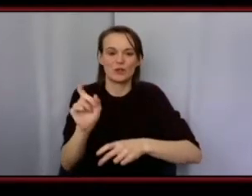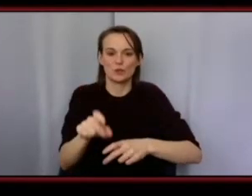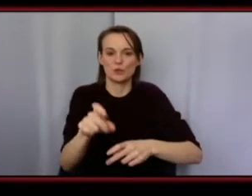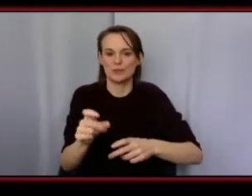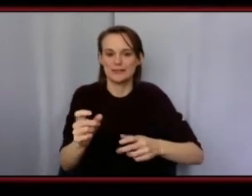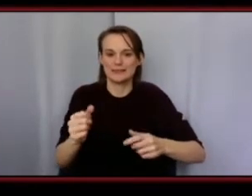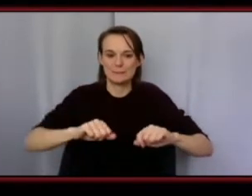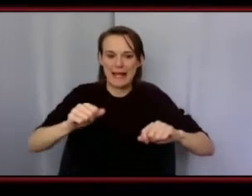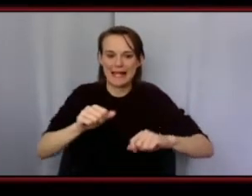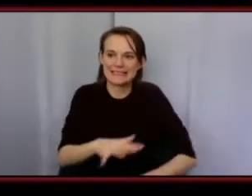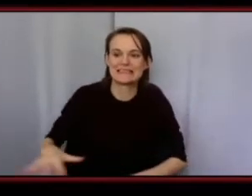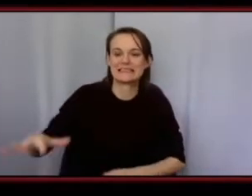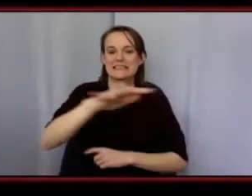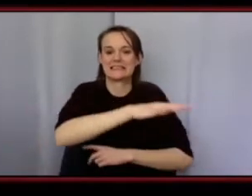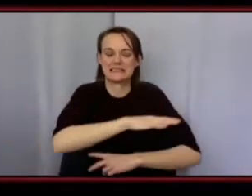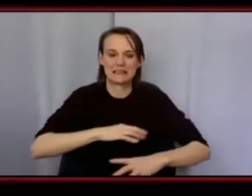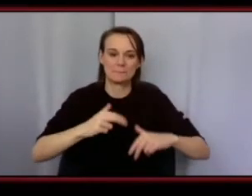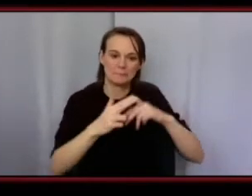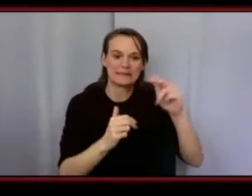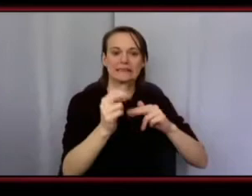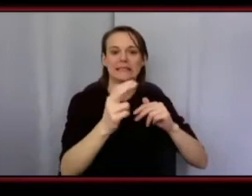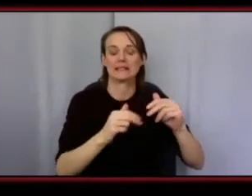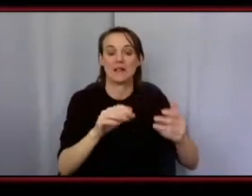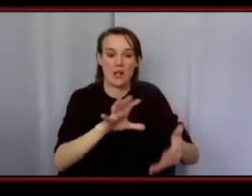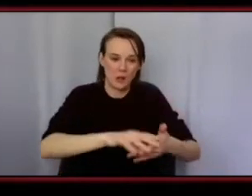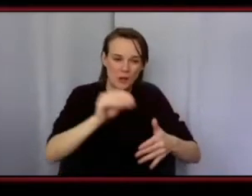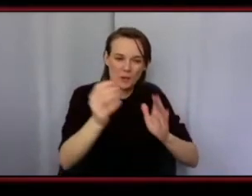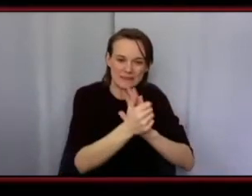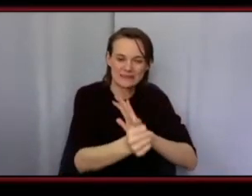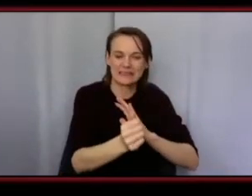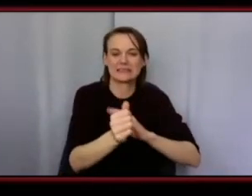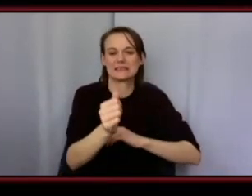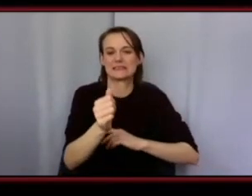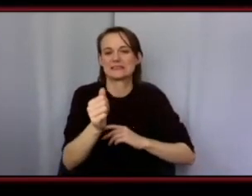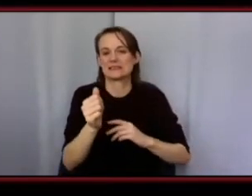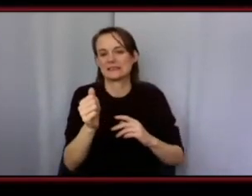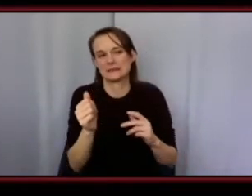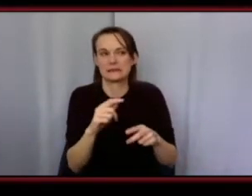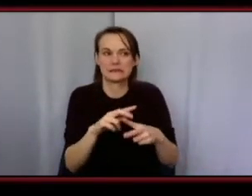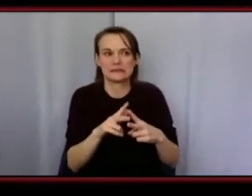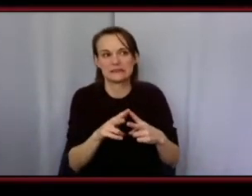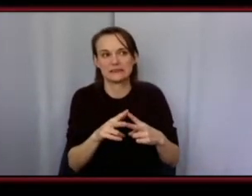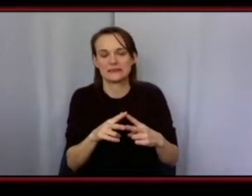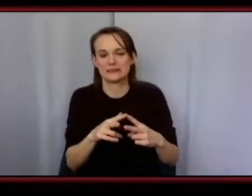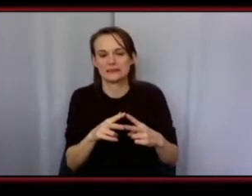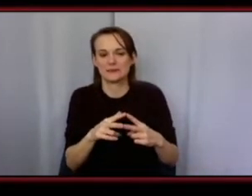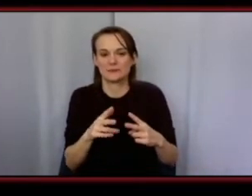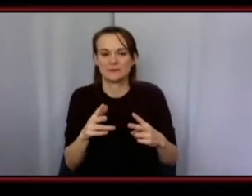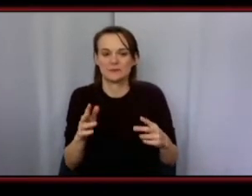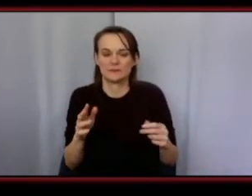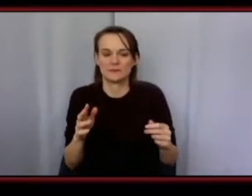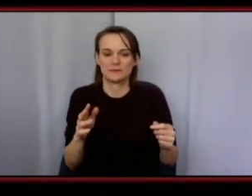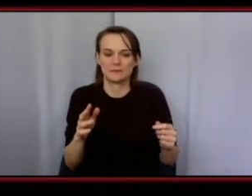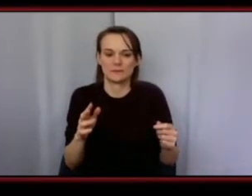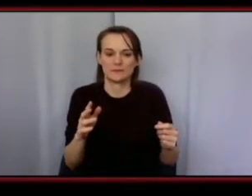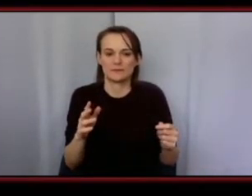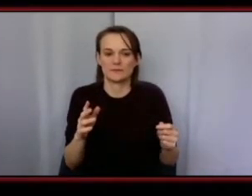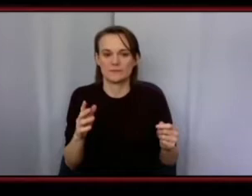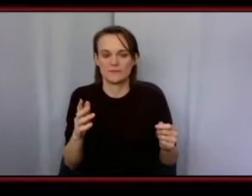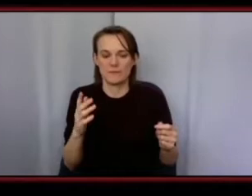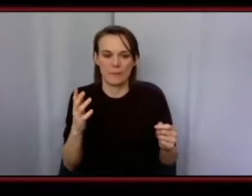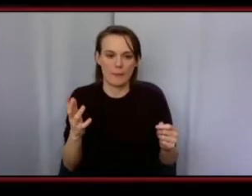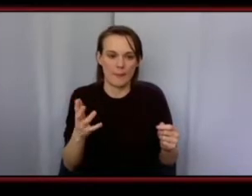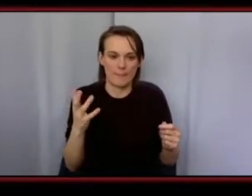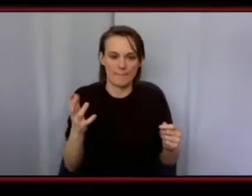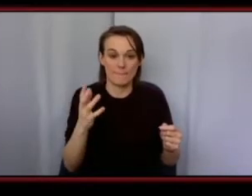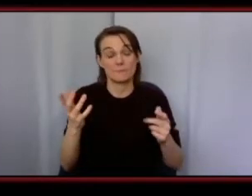press or like to have the printing materials it takes up a lot of space um so when it comes to like creating a